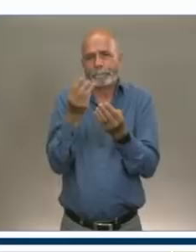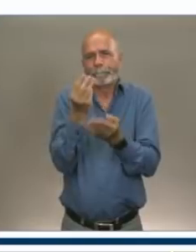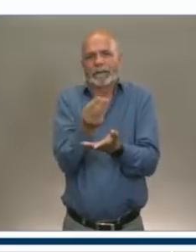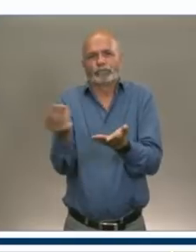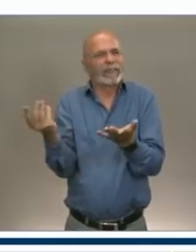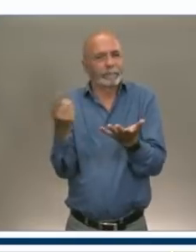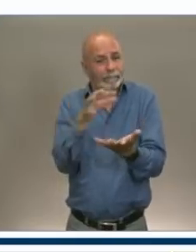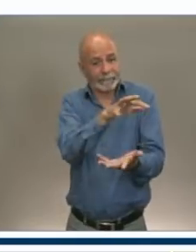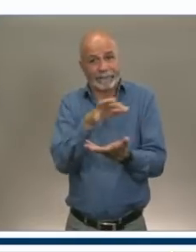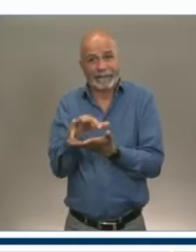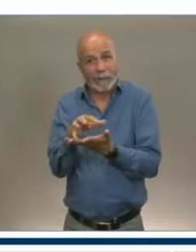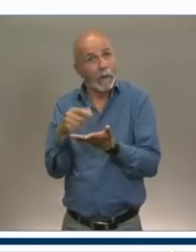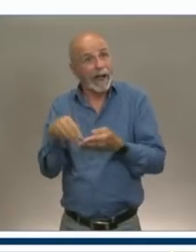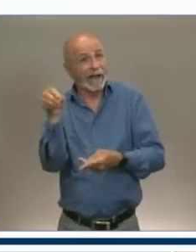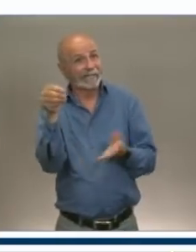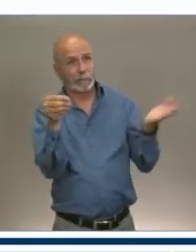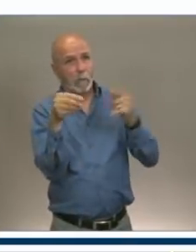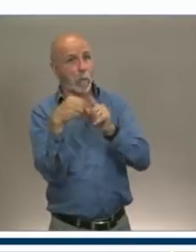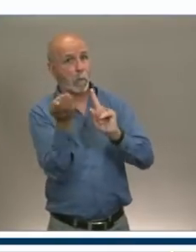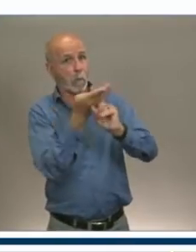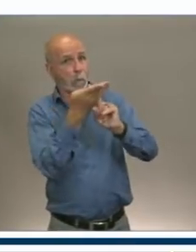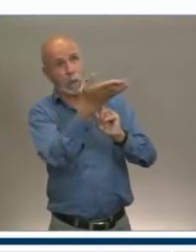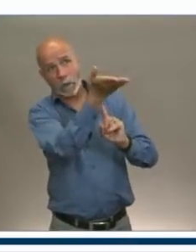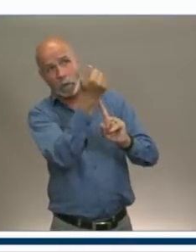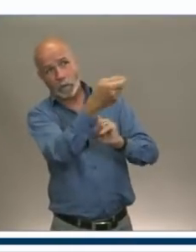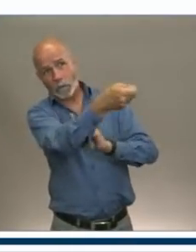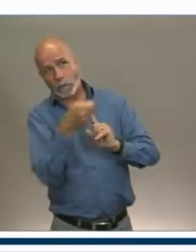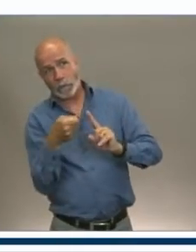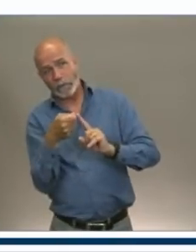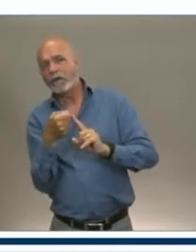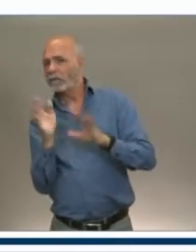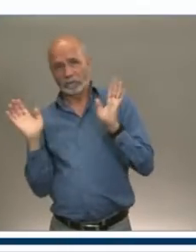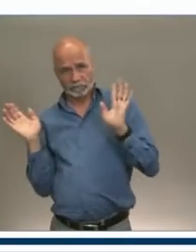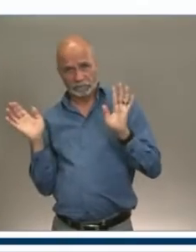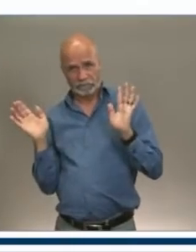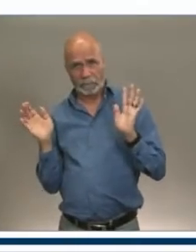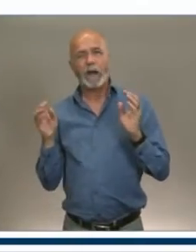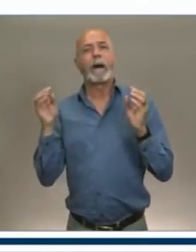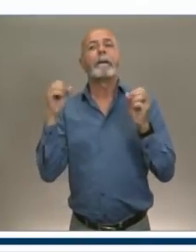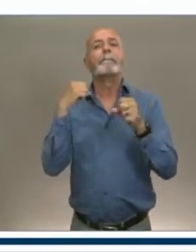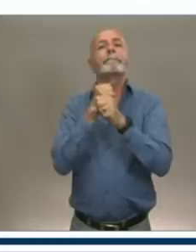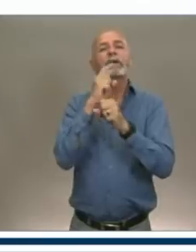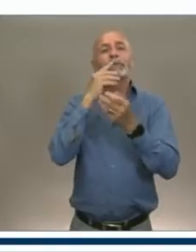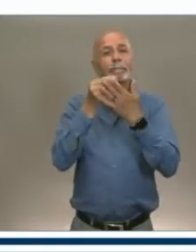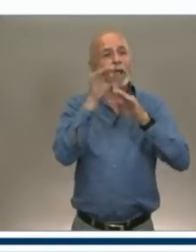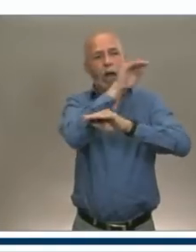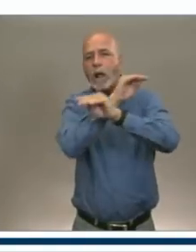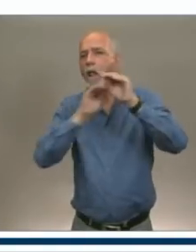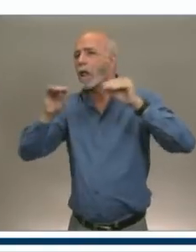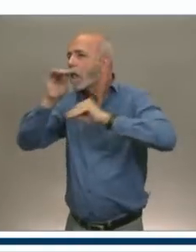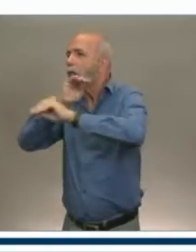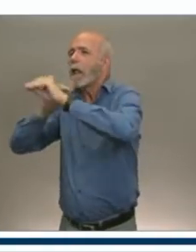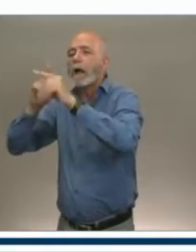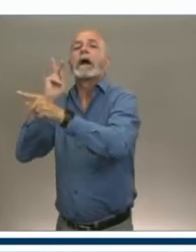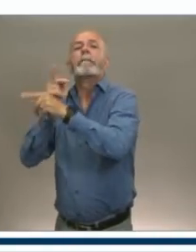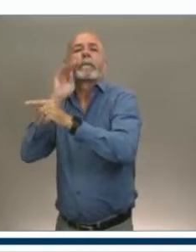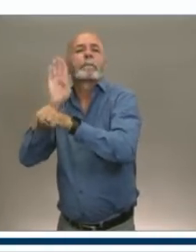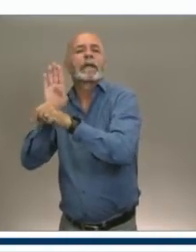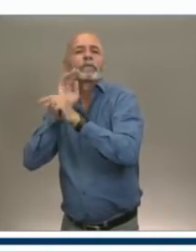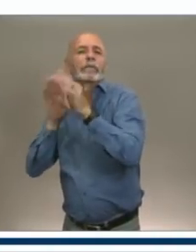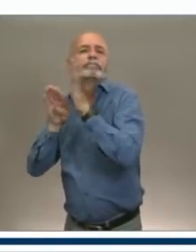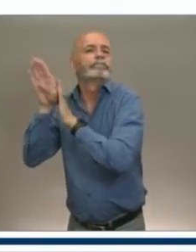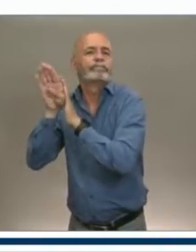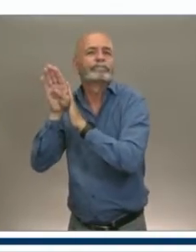positive because it would push money into other businesses and other sectors that were, that were hard hit by the pandemic as well.